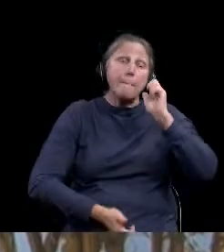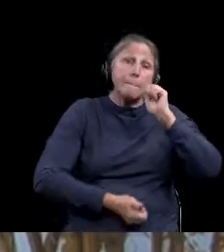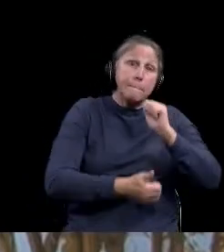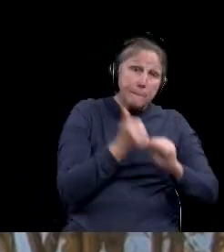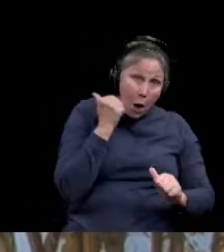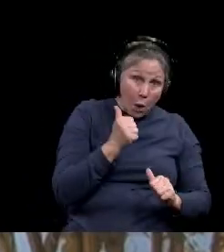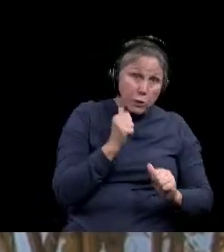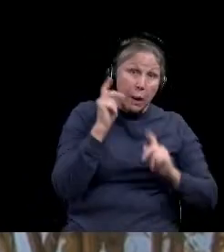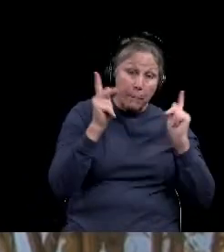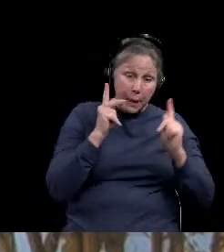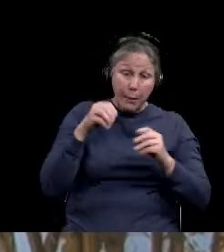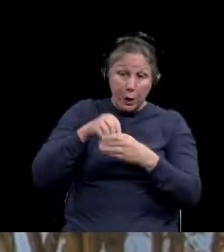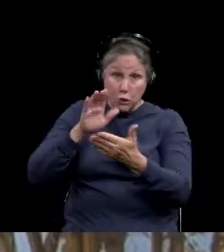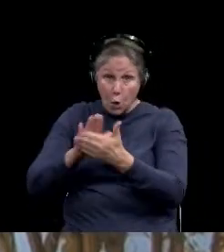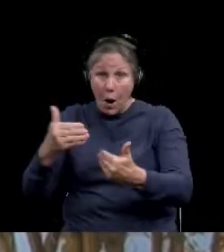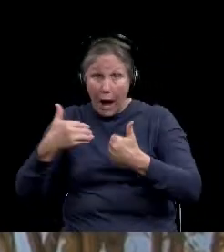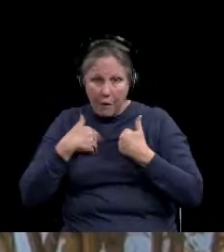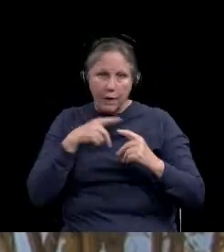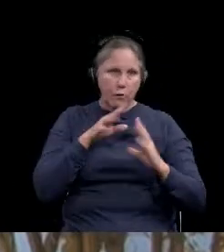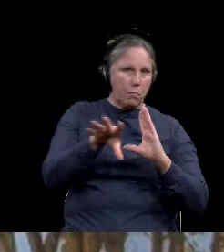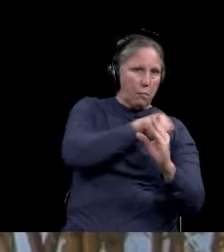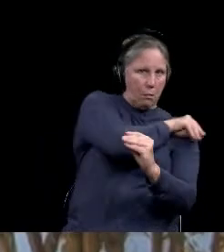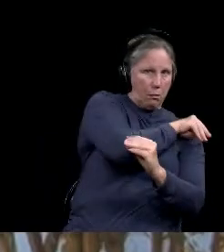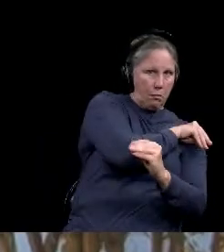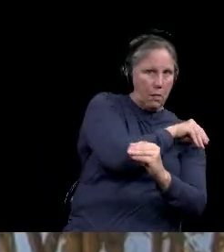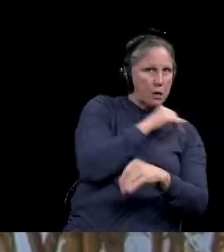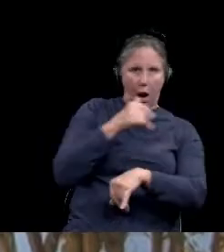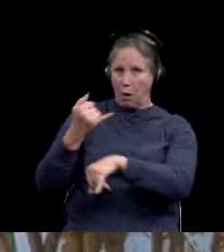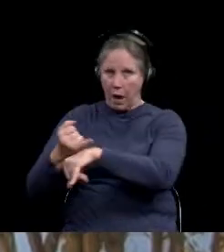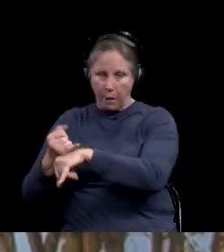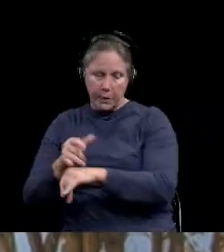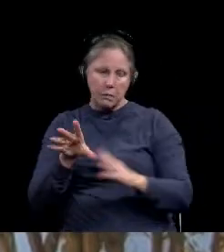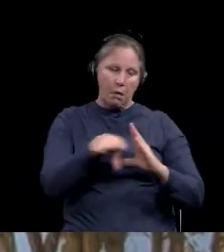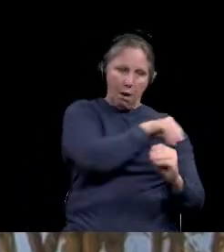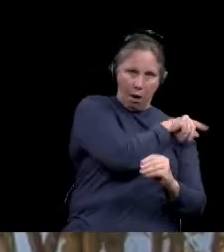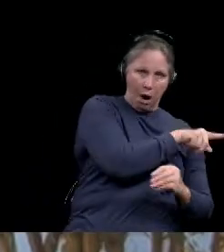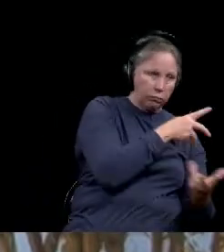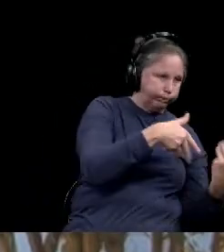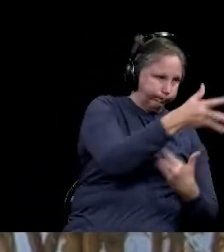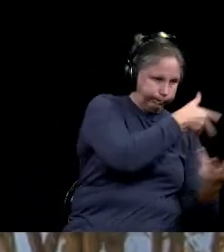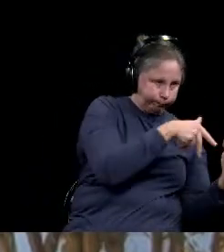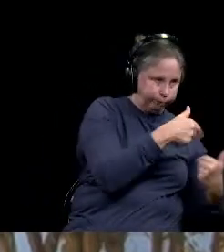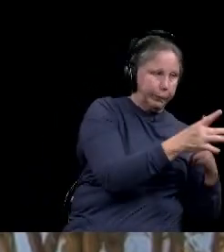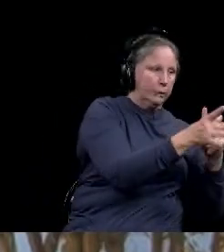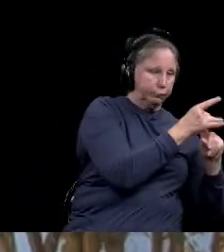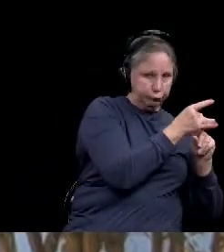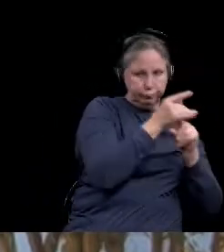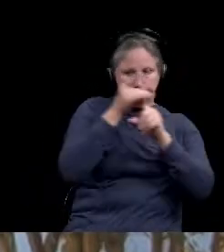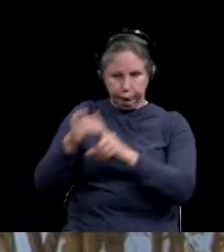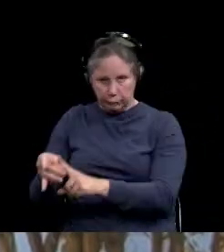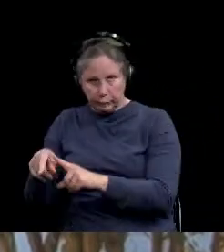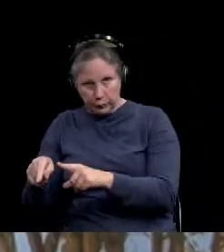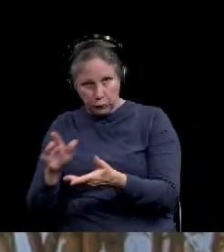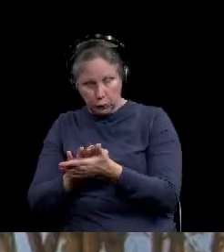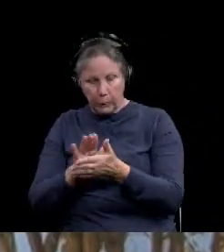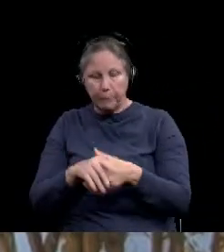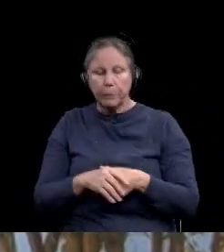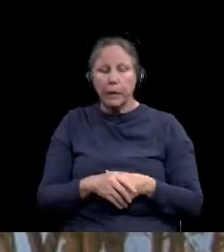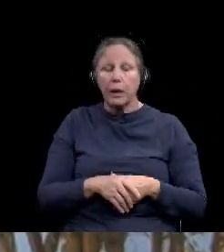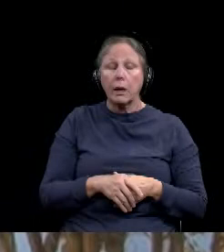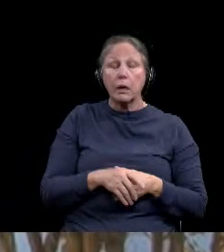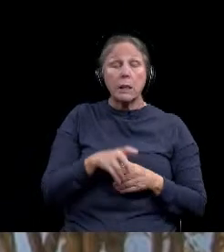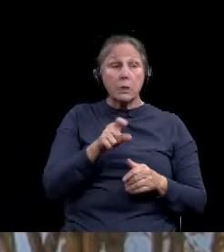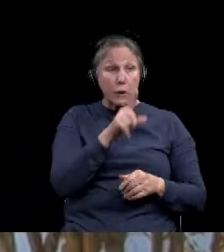off-campus extracurricular type activities. Um, so to answer the question, there are no current plans to do additional